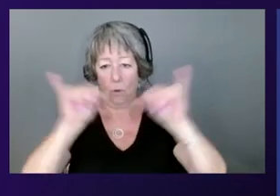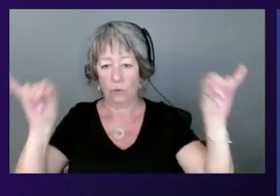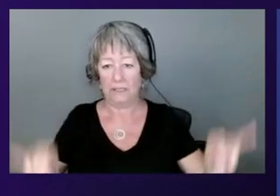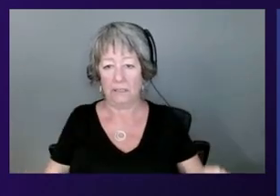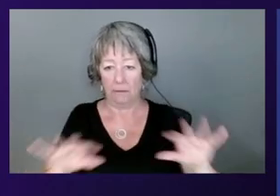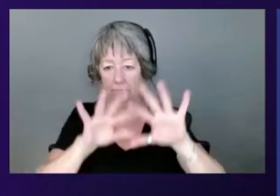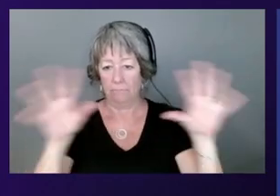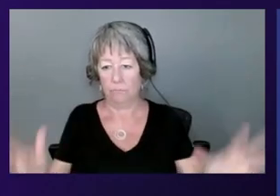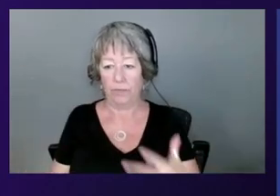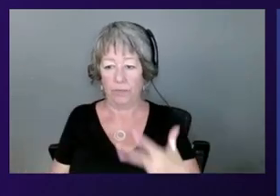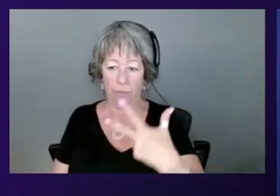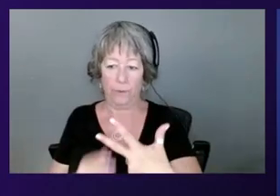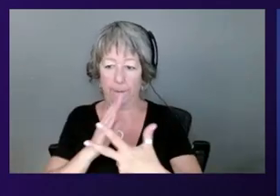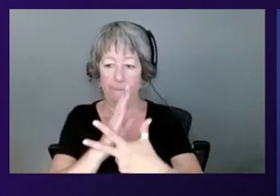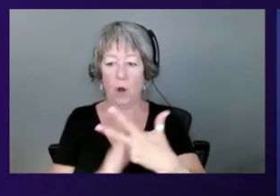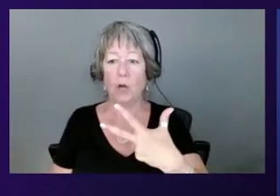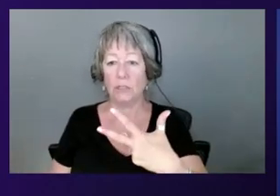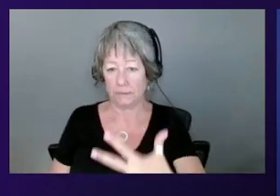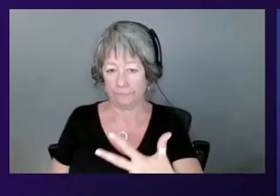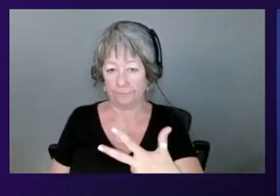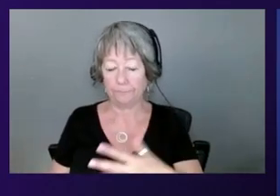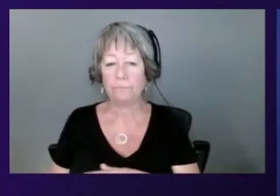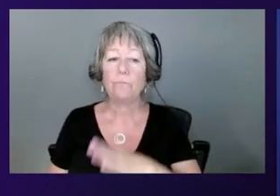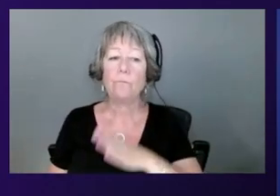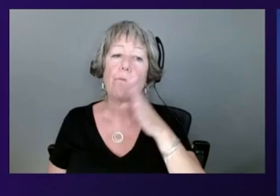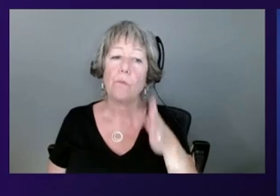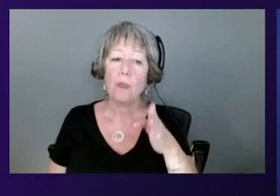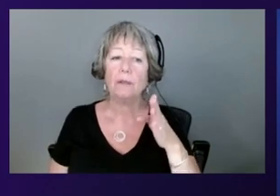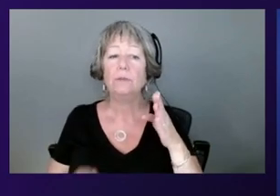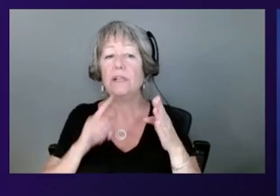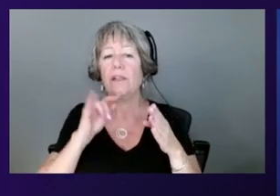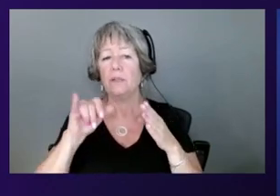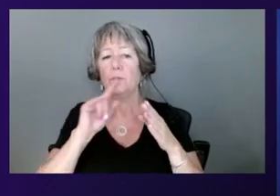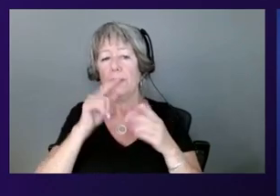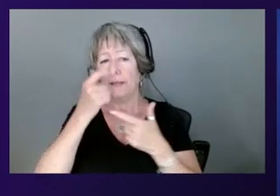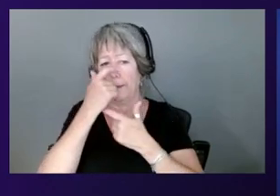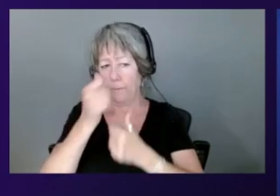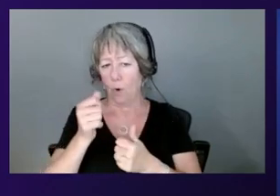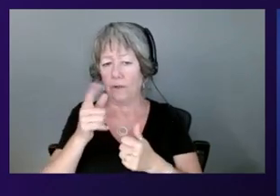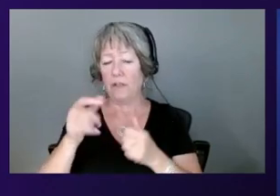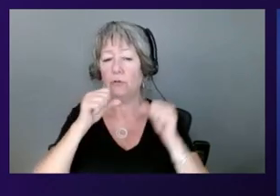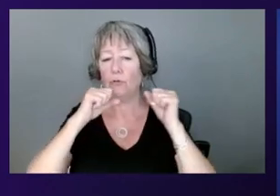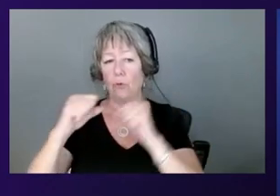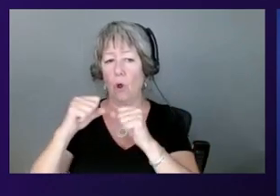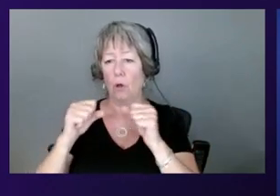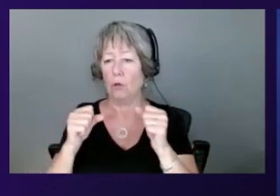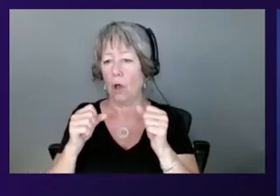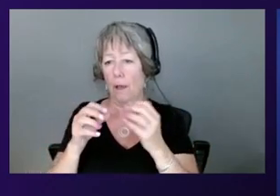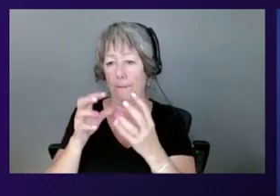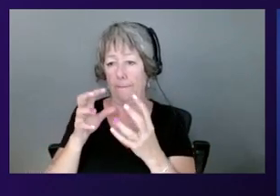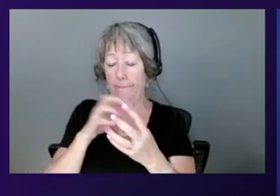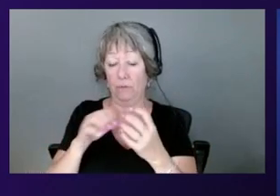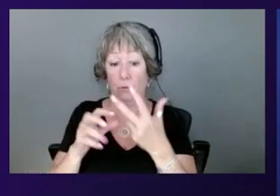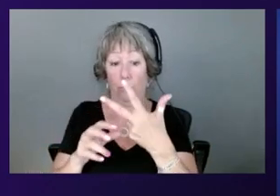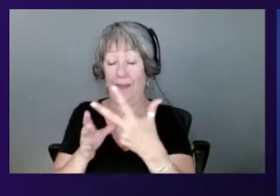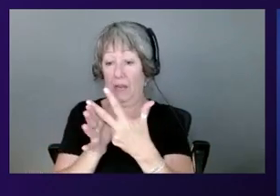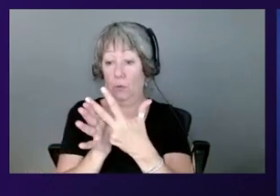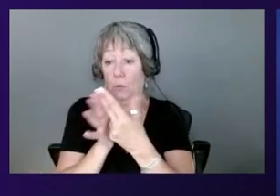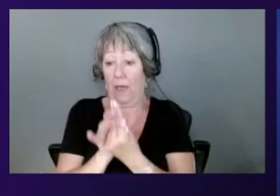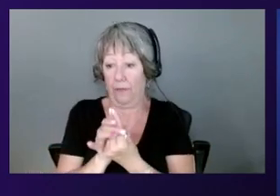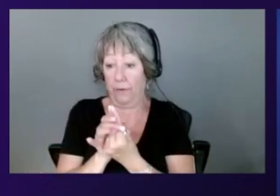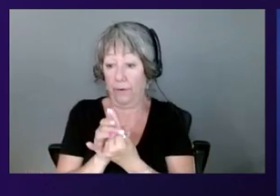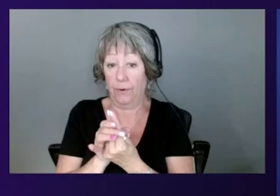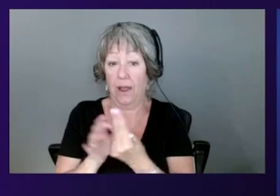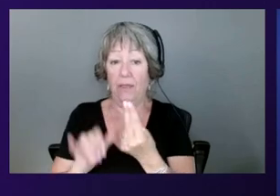system. I mean, this is really important, this strong combination of these three components together that help